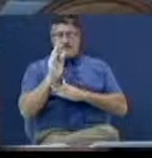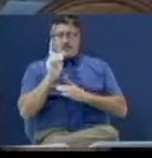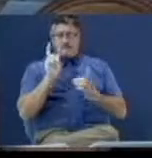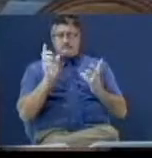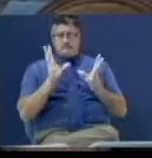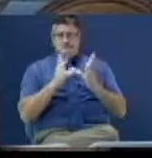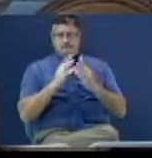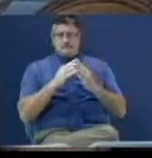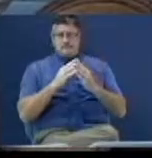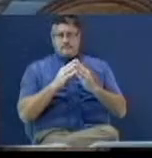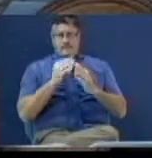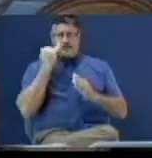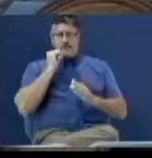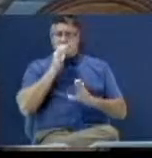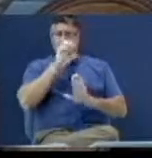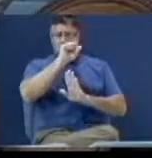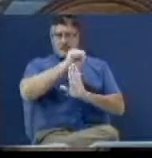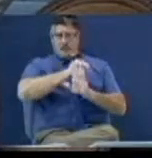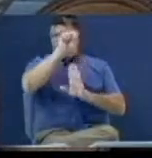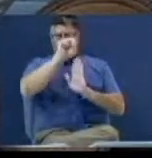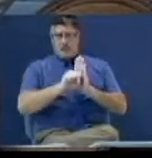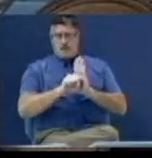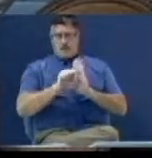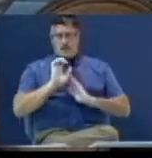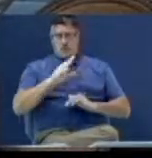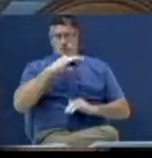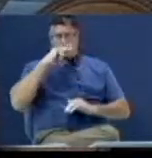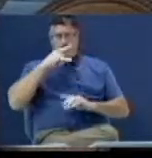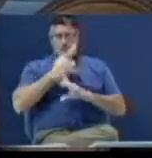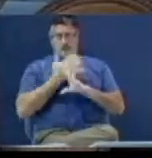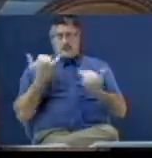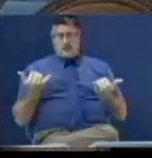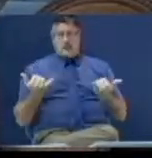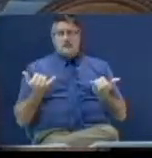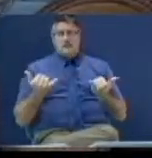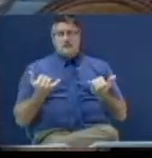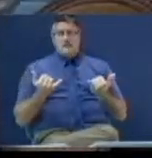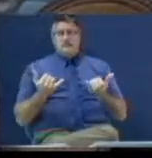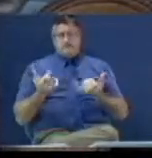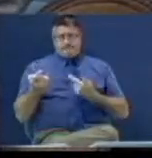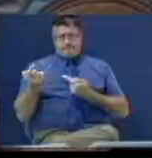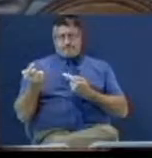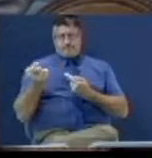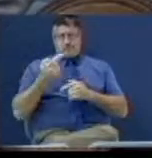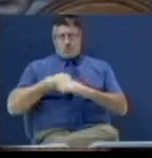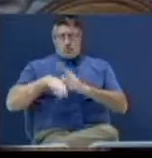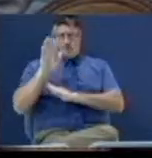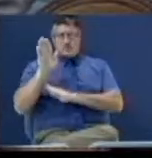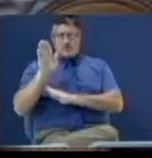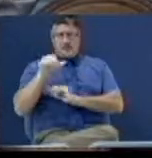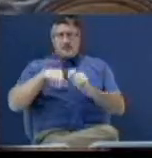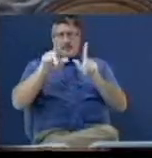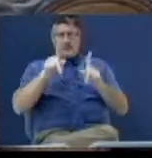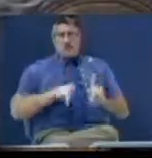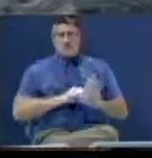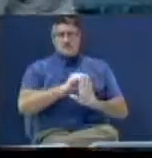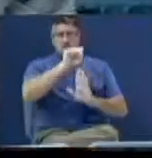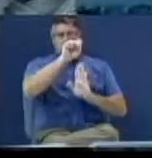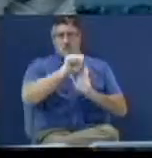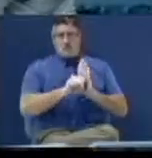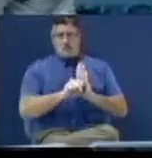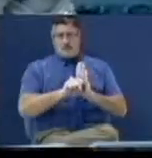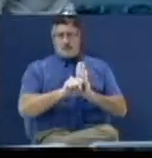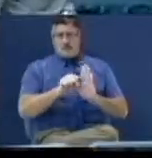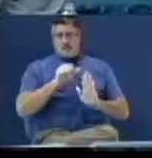Awana right now? And you really need to get them in a place where they can be top raised, raise your hand if you've got anybody in that age bracket.